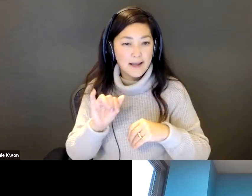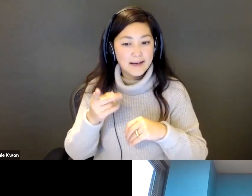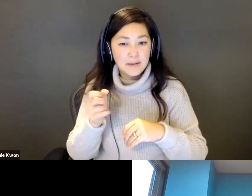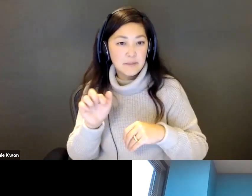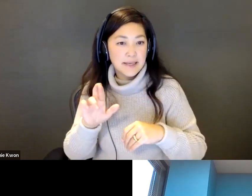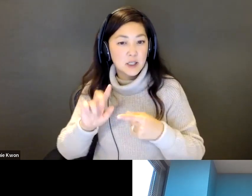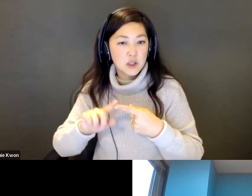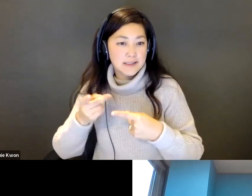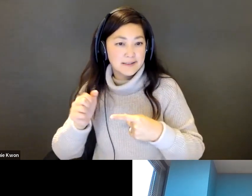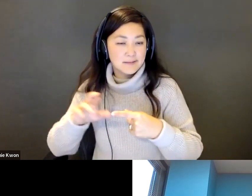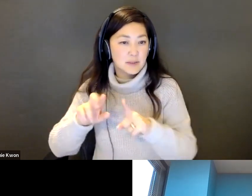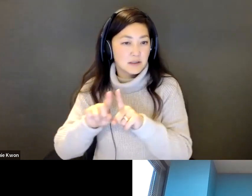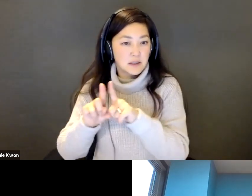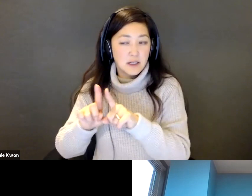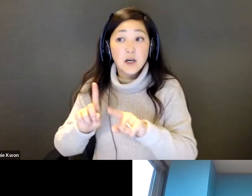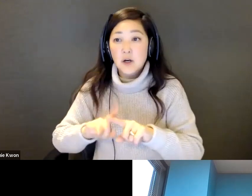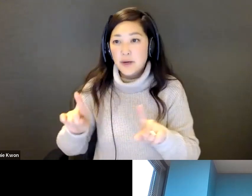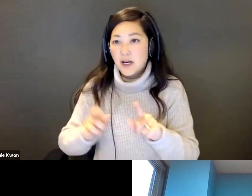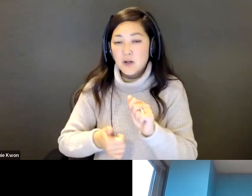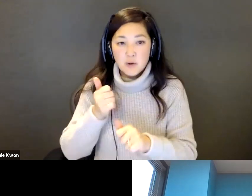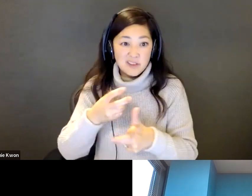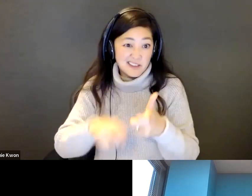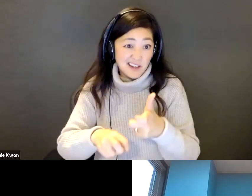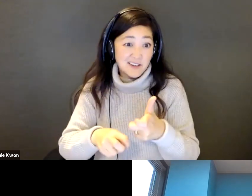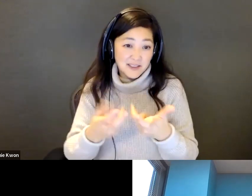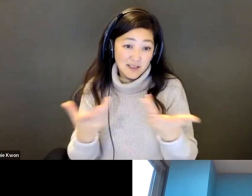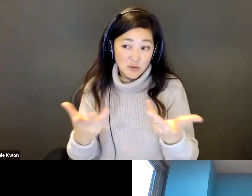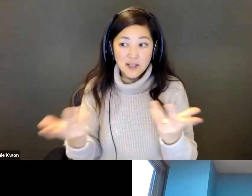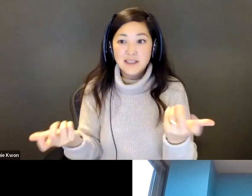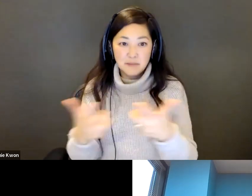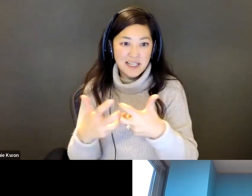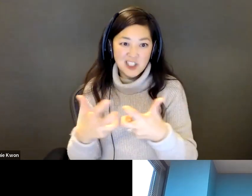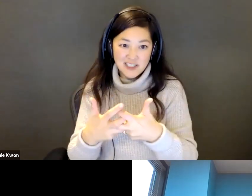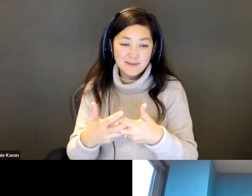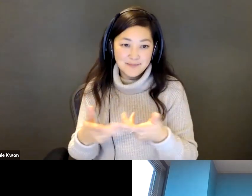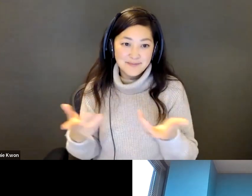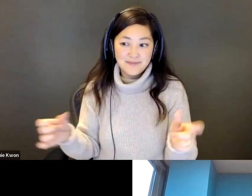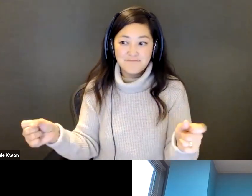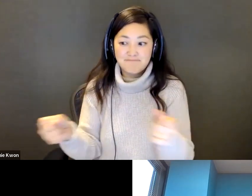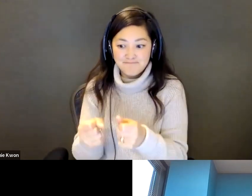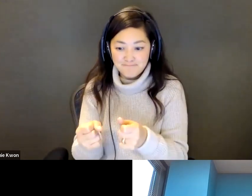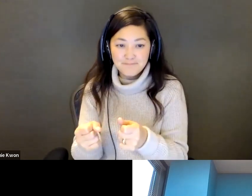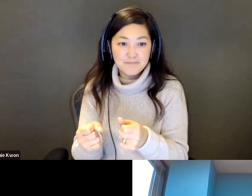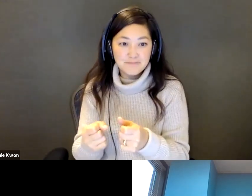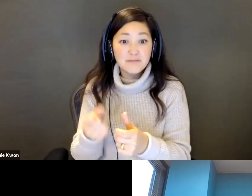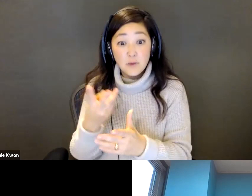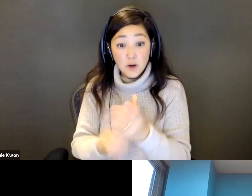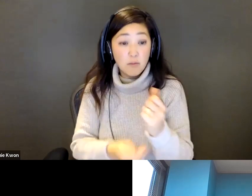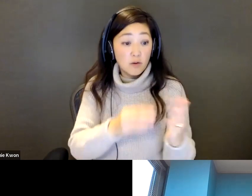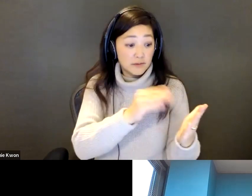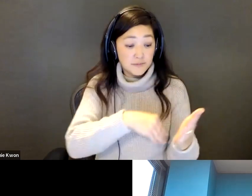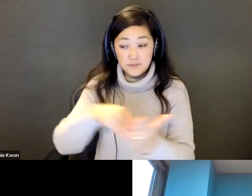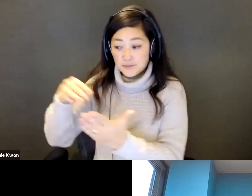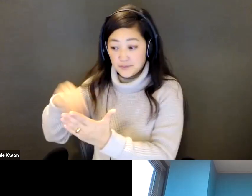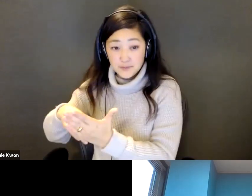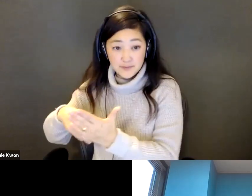So the most exciting and daunting part of this program for me was matching mentors and mentees so both parties fill out applications and